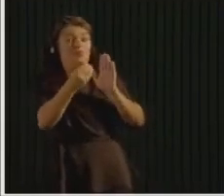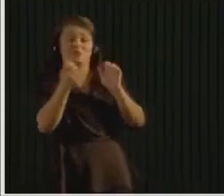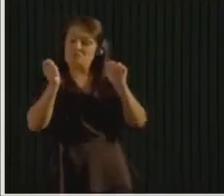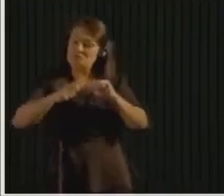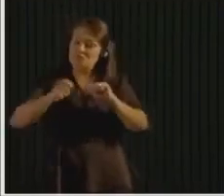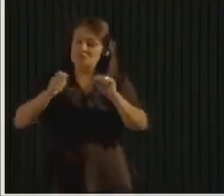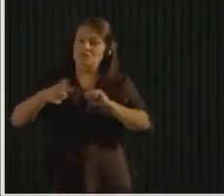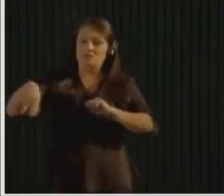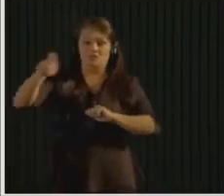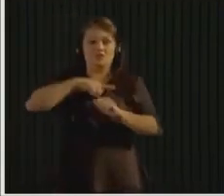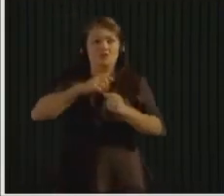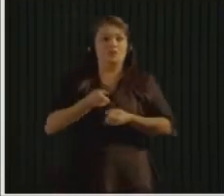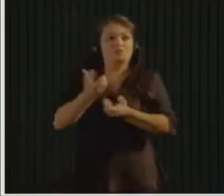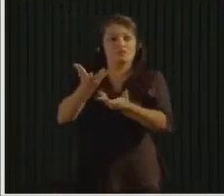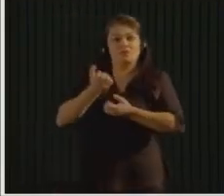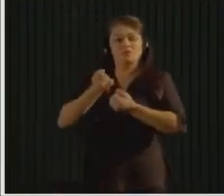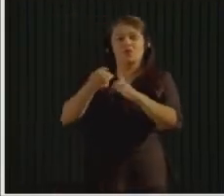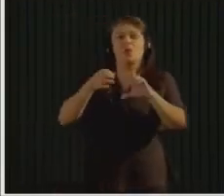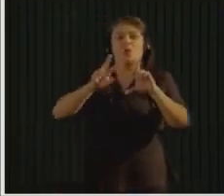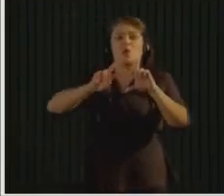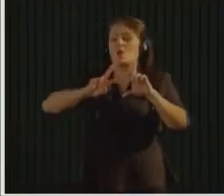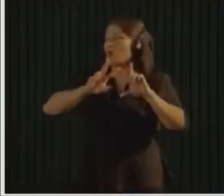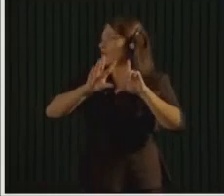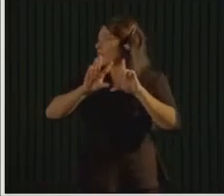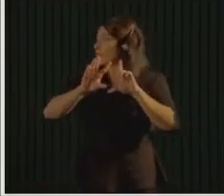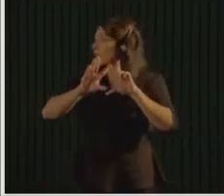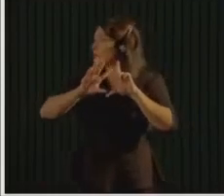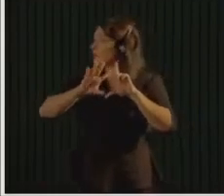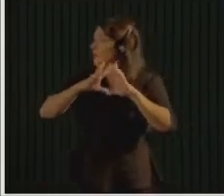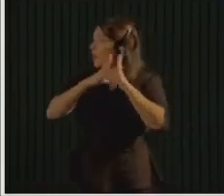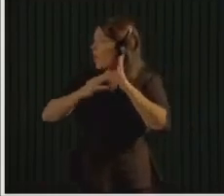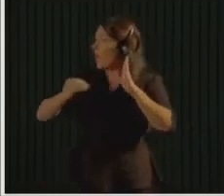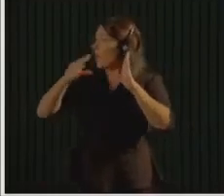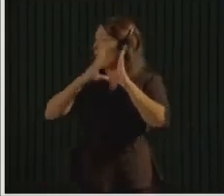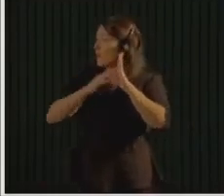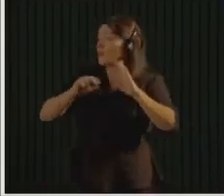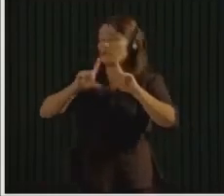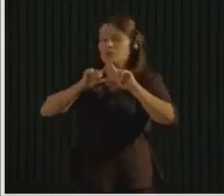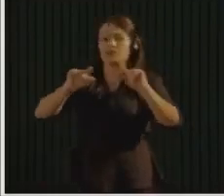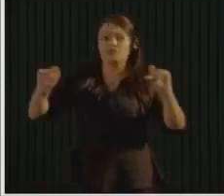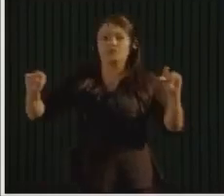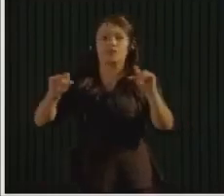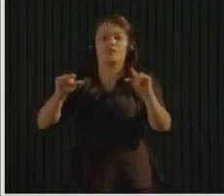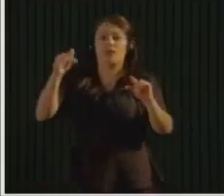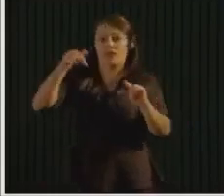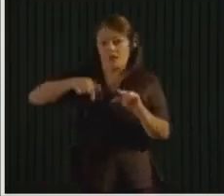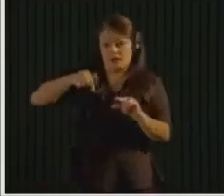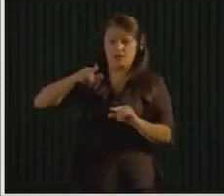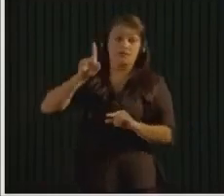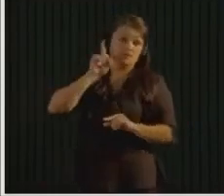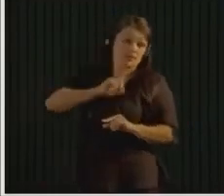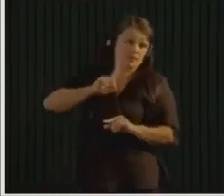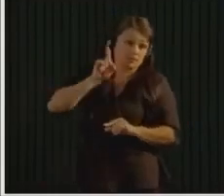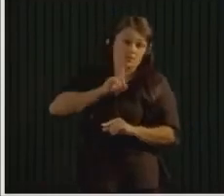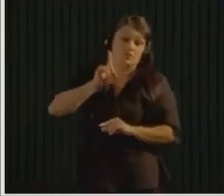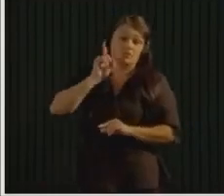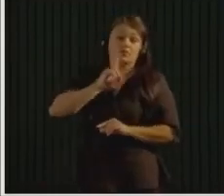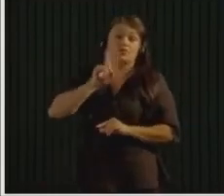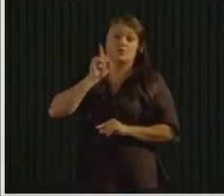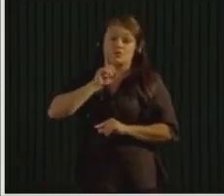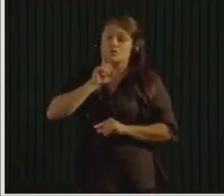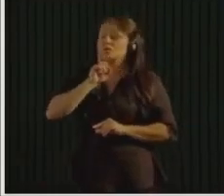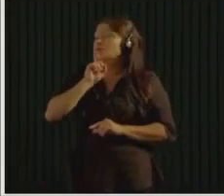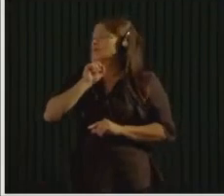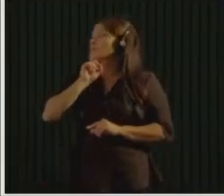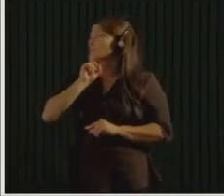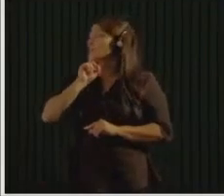This is our recognition form. So in the U.S., since we have a true Zero Waste and that organization